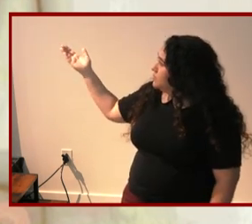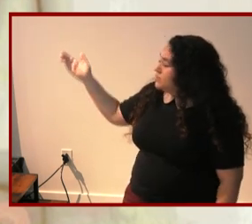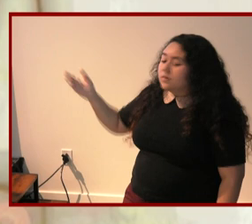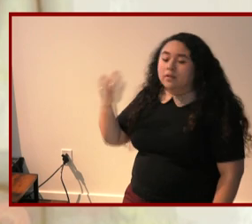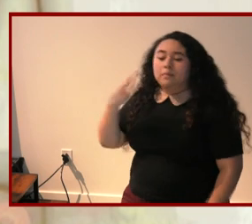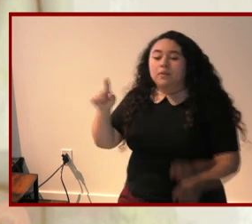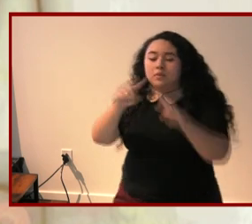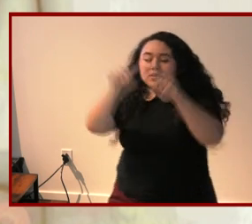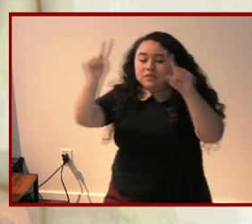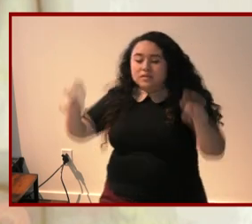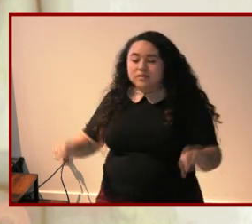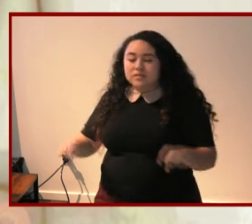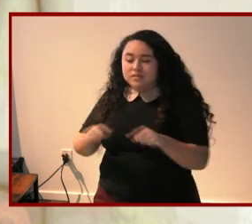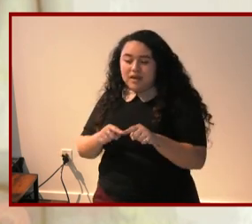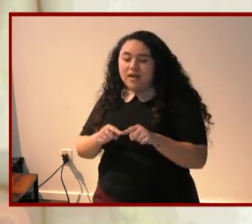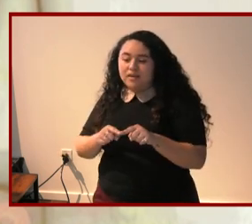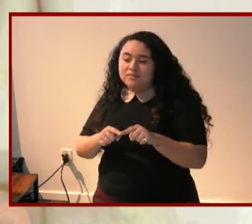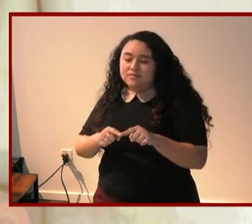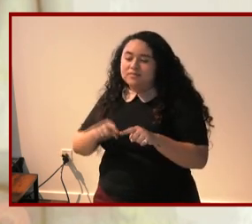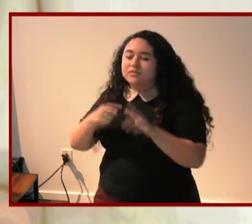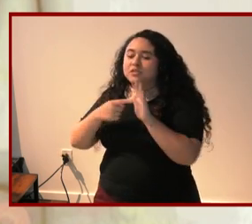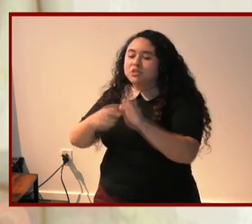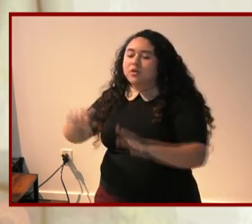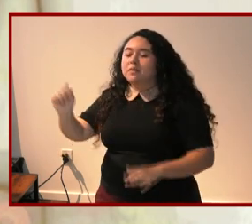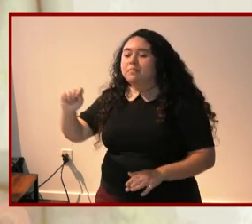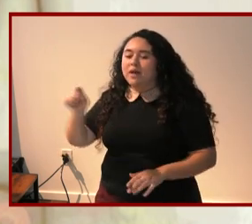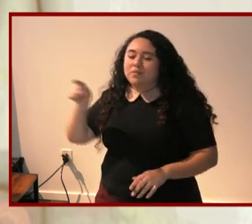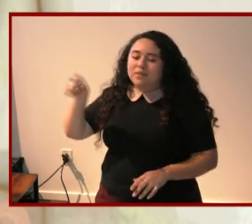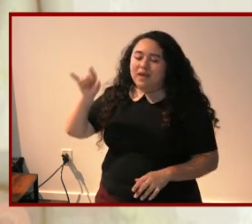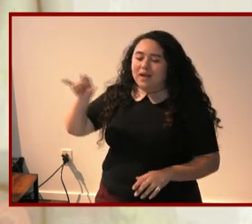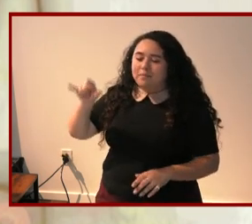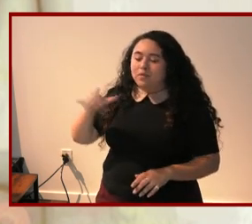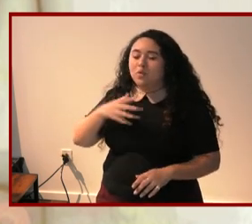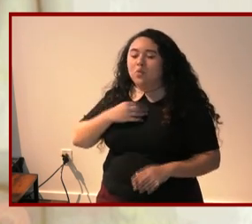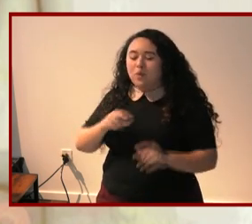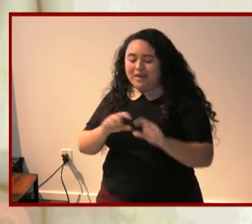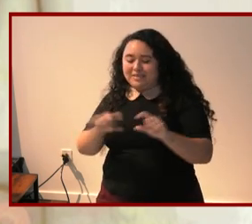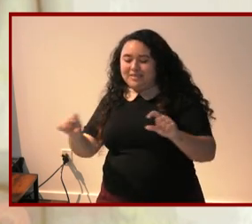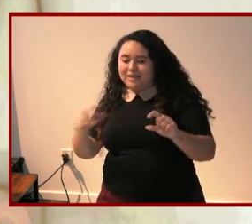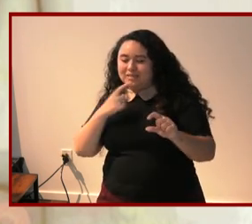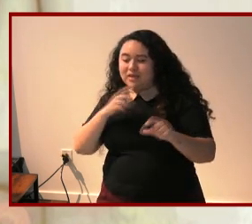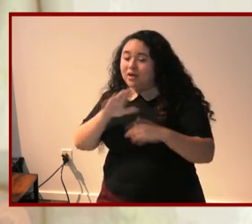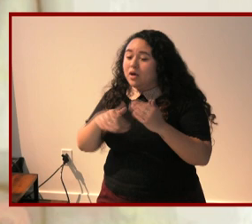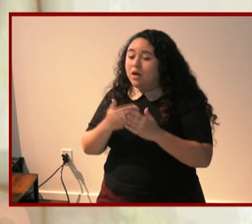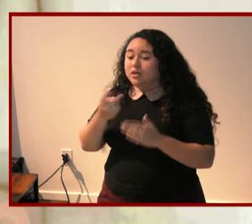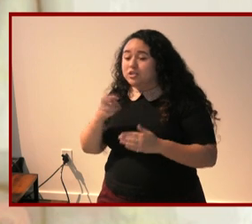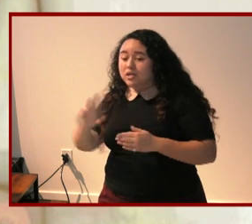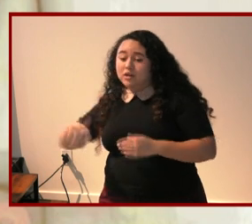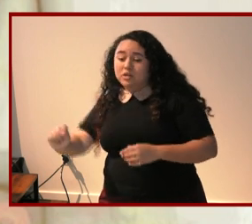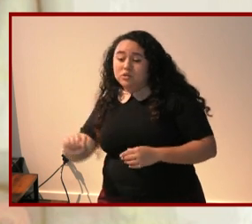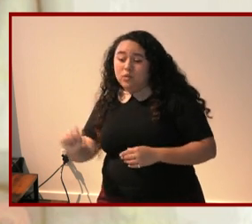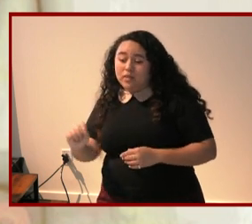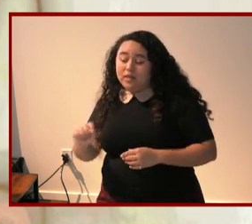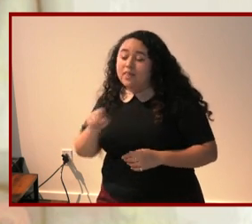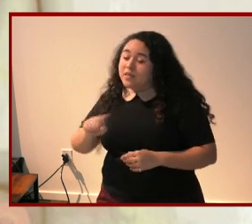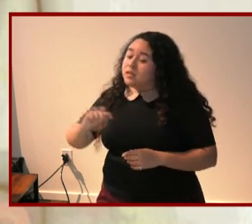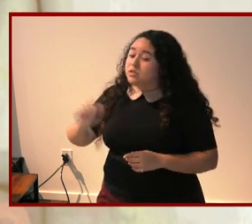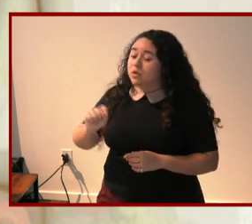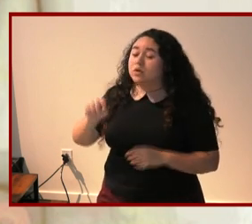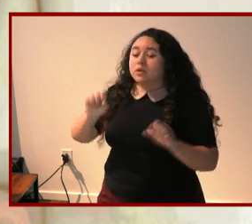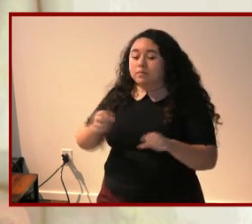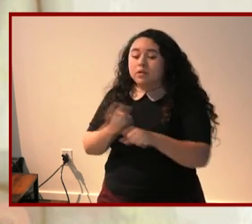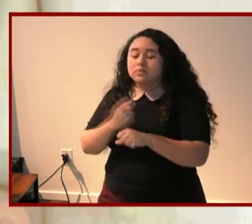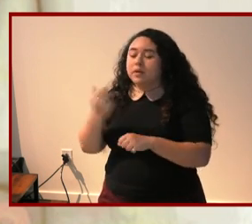sign indicating a restroom at the airport white text reads all gender toilet this toilet may be